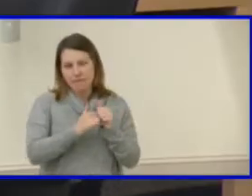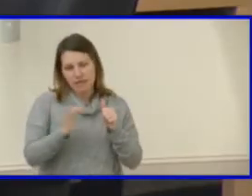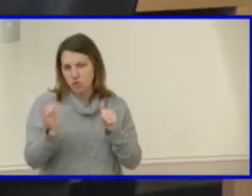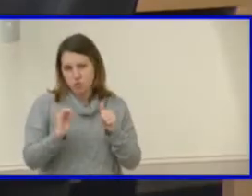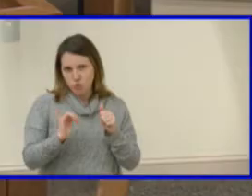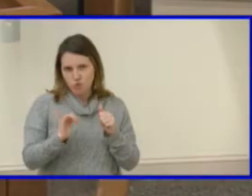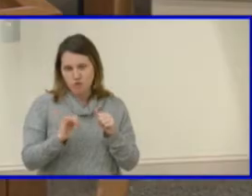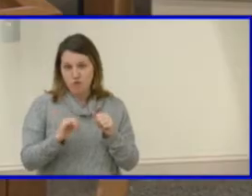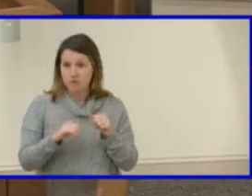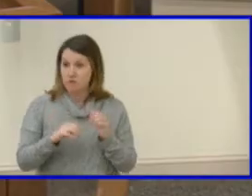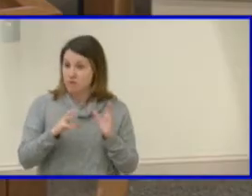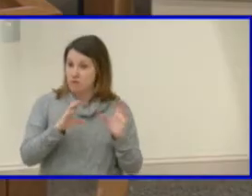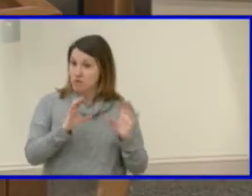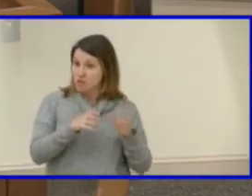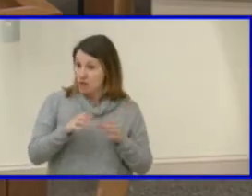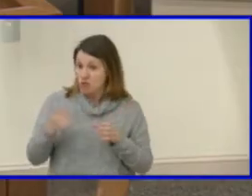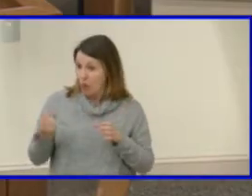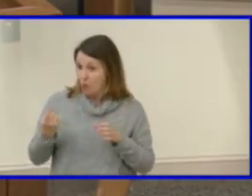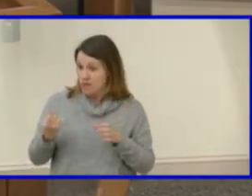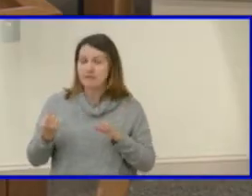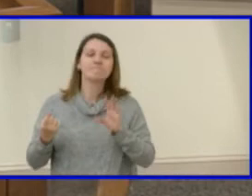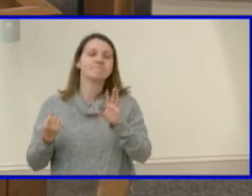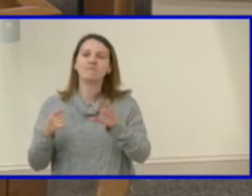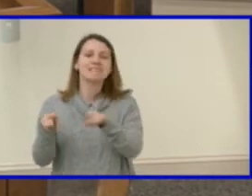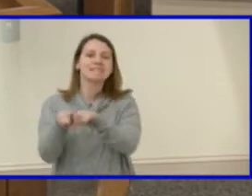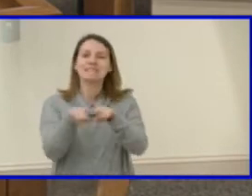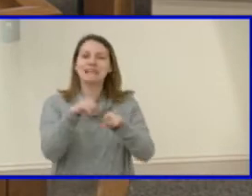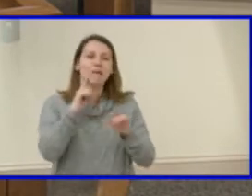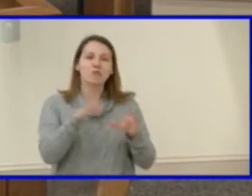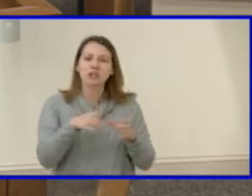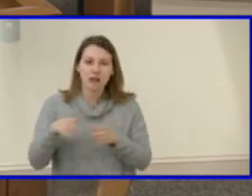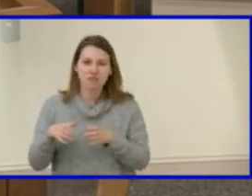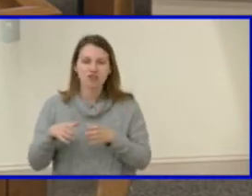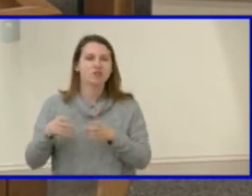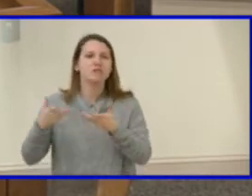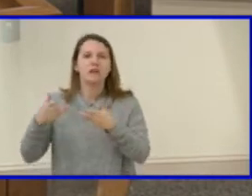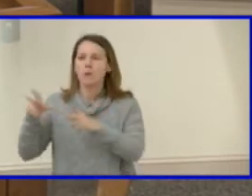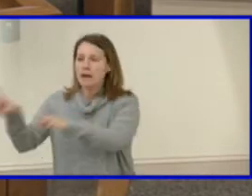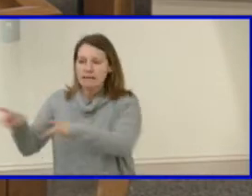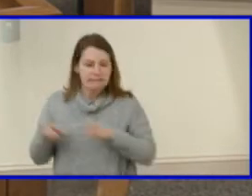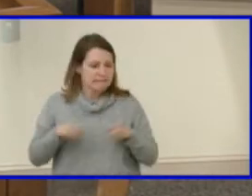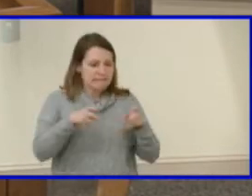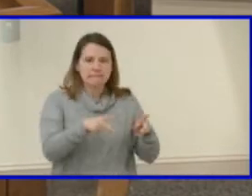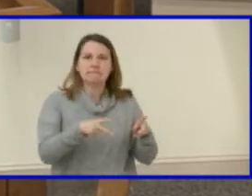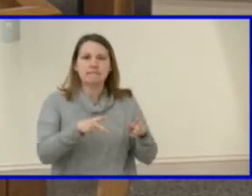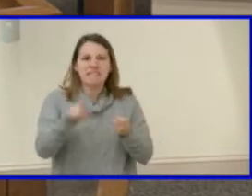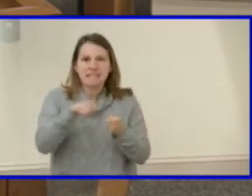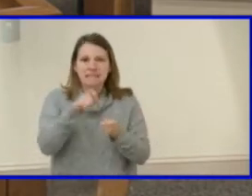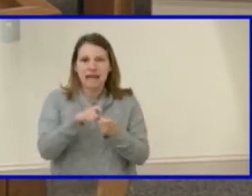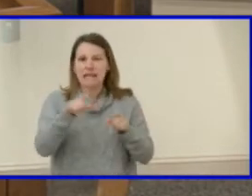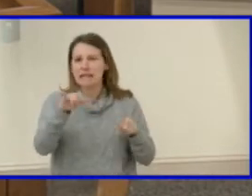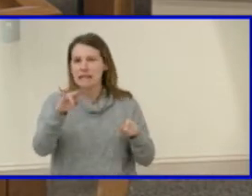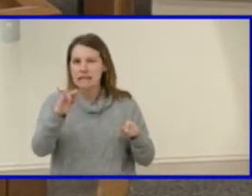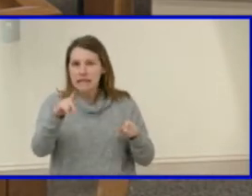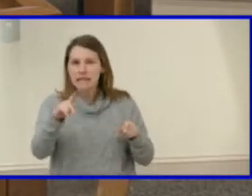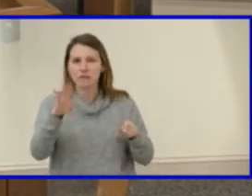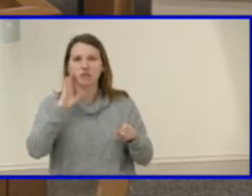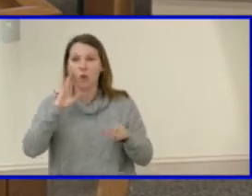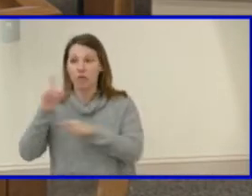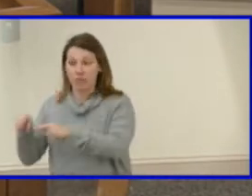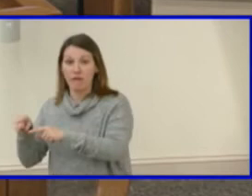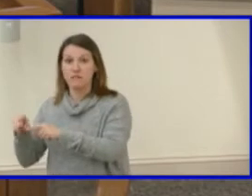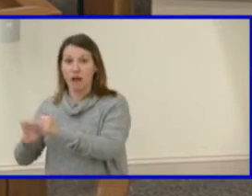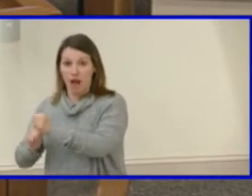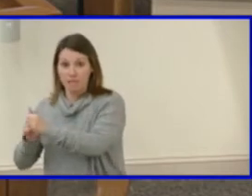the cluster section as well. So those links are embedded and direct as well. And then, um, we've also included different platforms, um, like Virginia Career